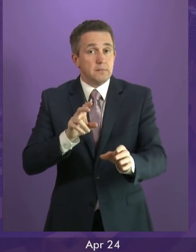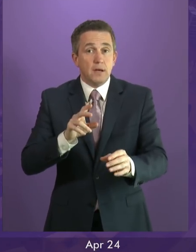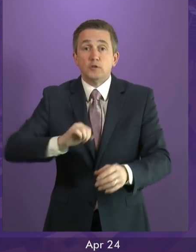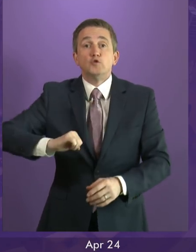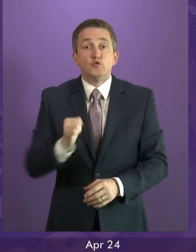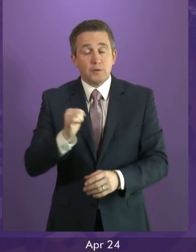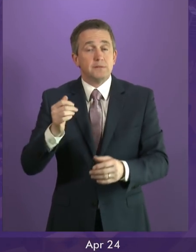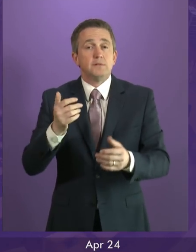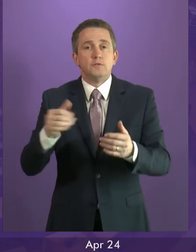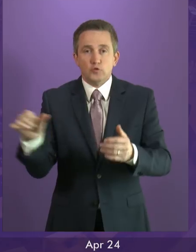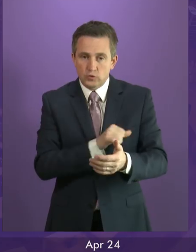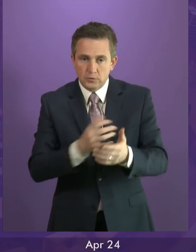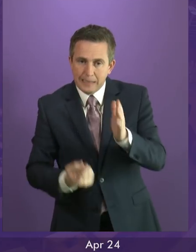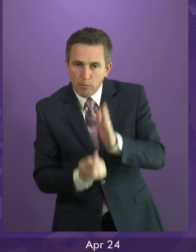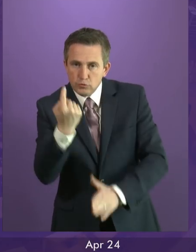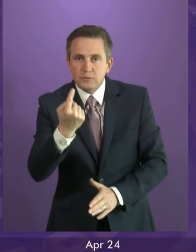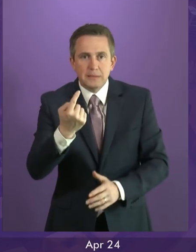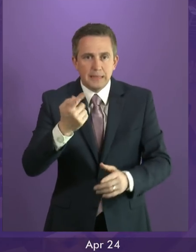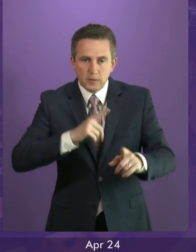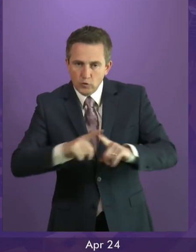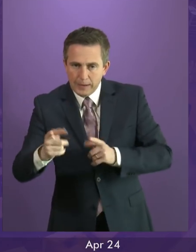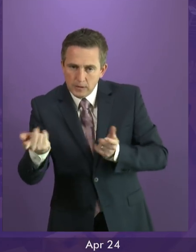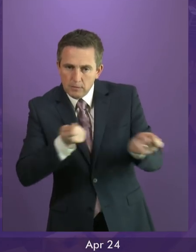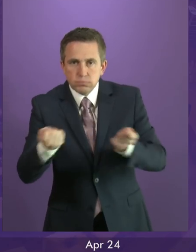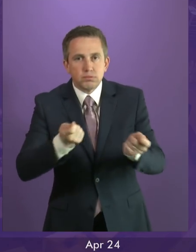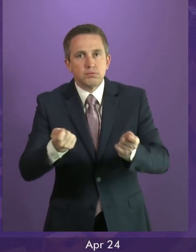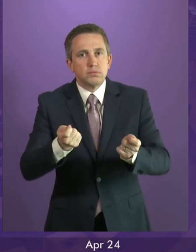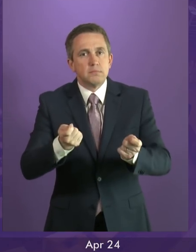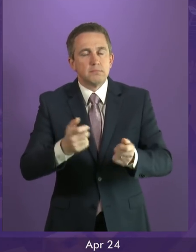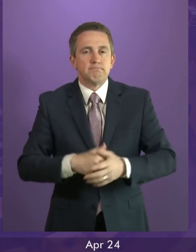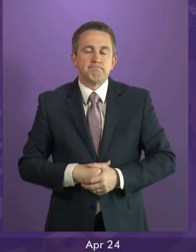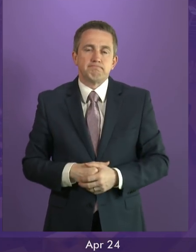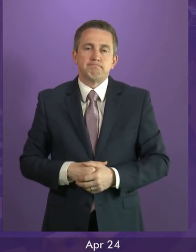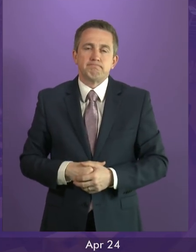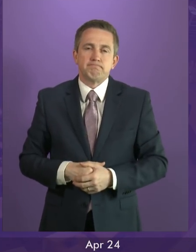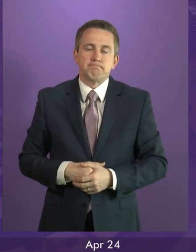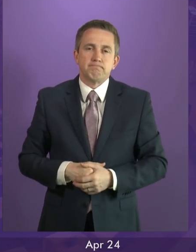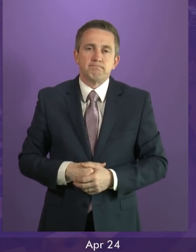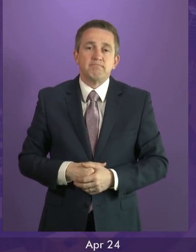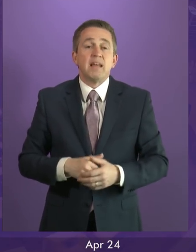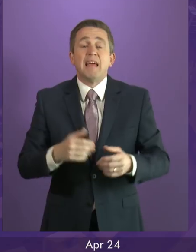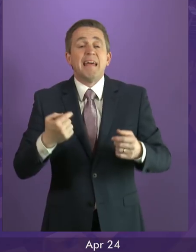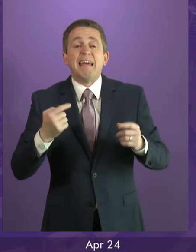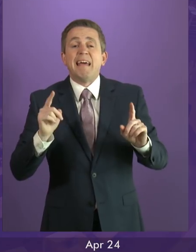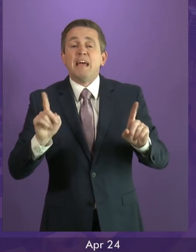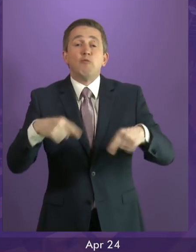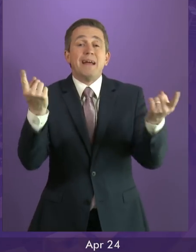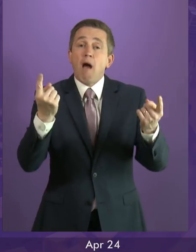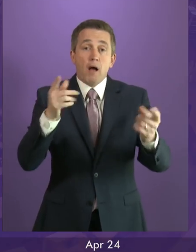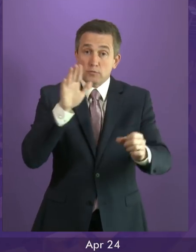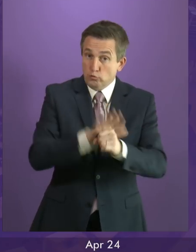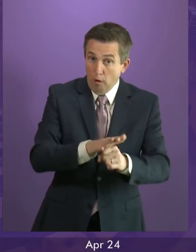should seize that opportunity and my party will certainly seek to do so. But if that cannot be achieved,